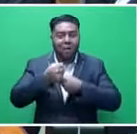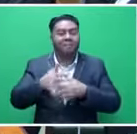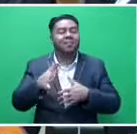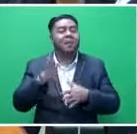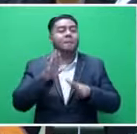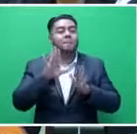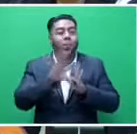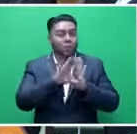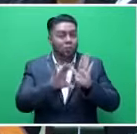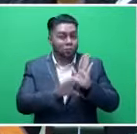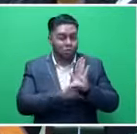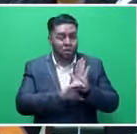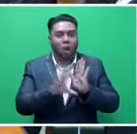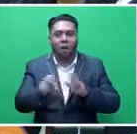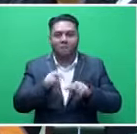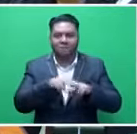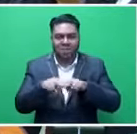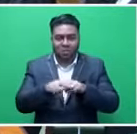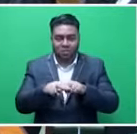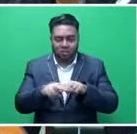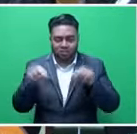of the Republic of Fiji.